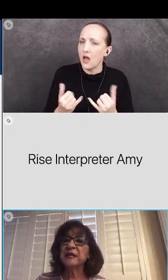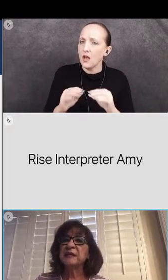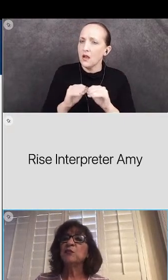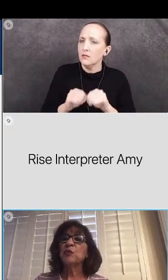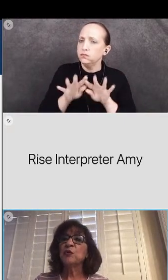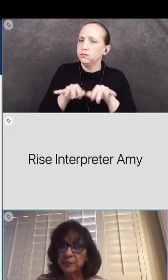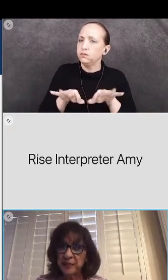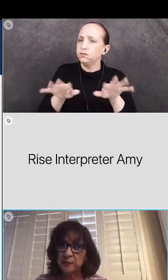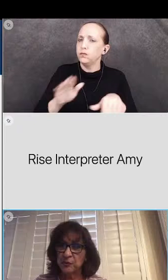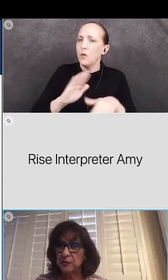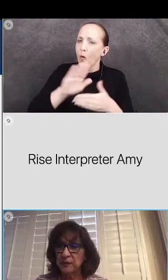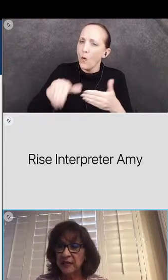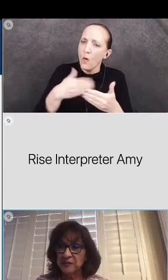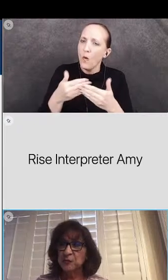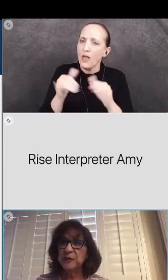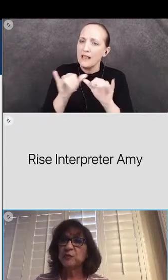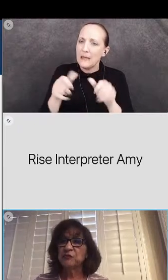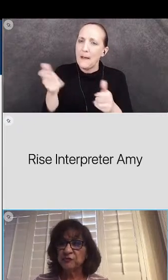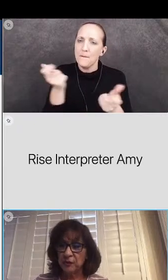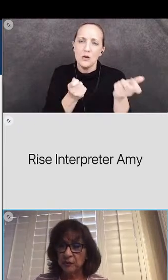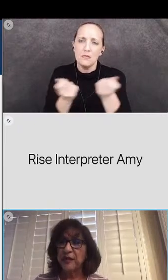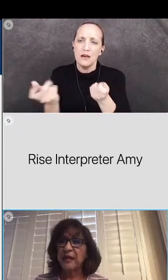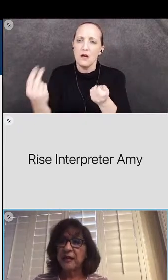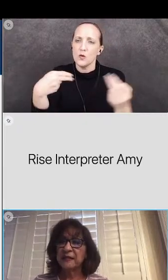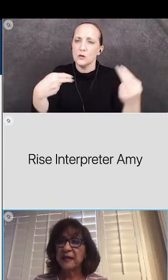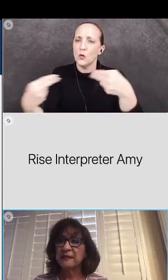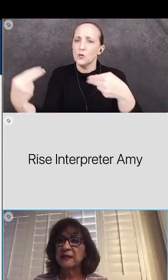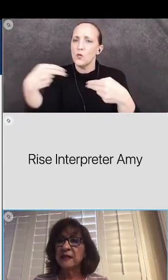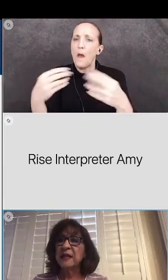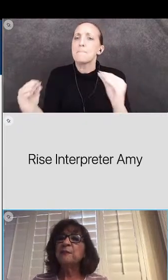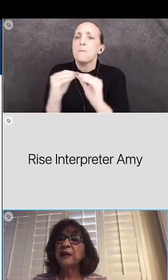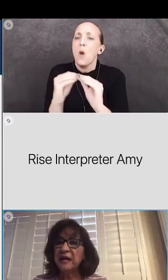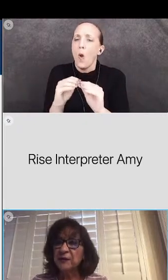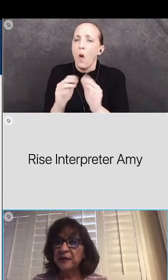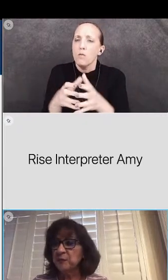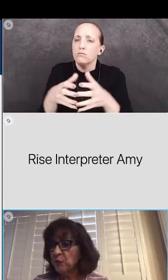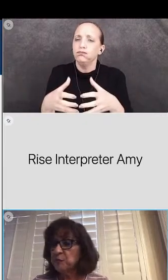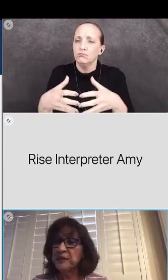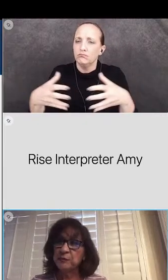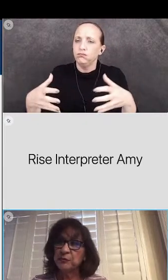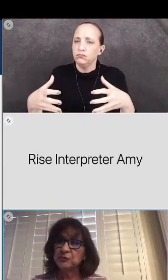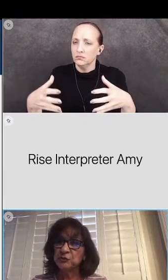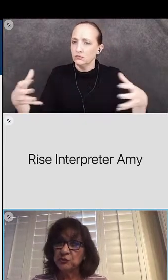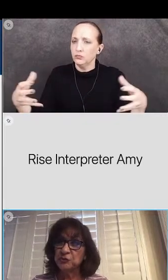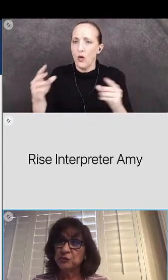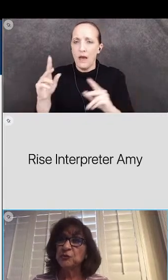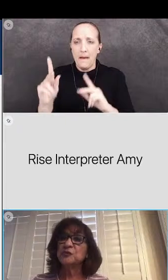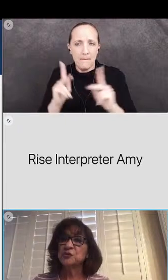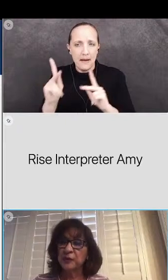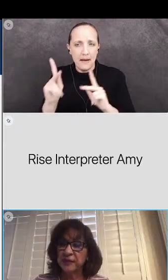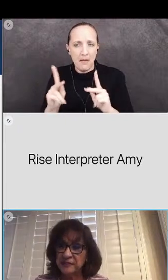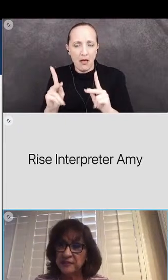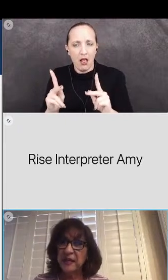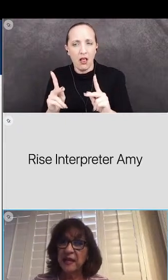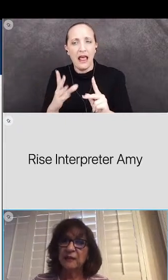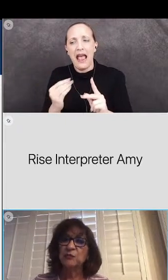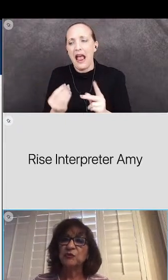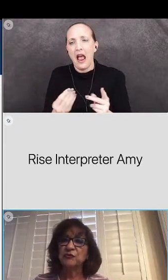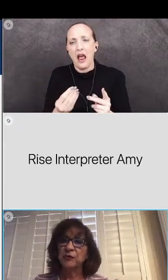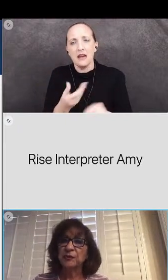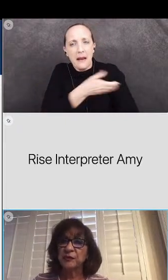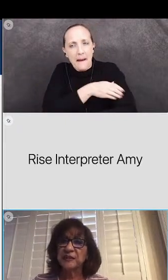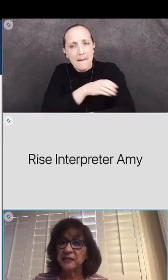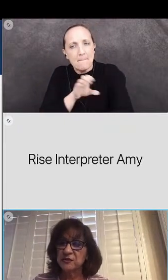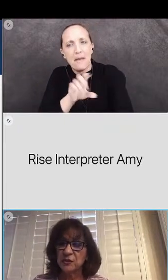and bringing in more people as we move forward and empowering more people to, to join us